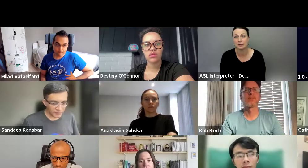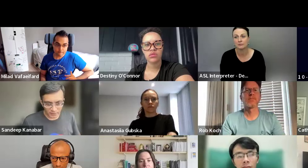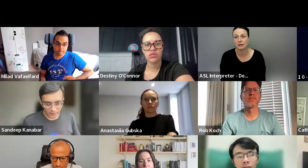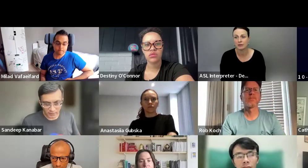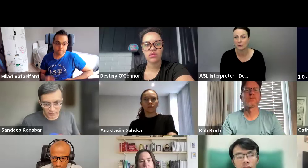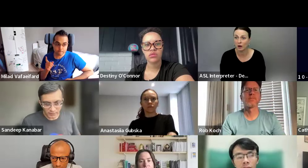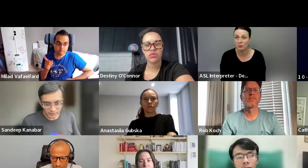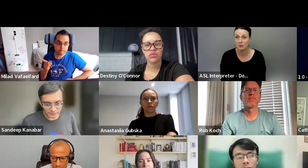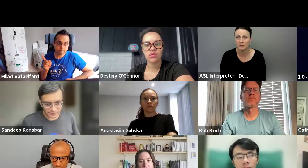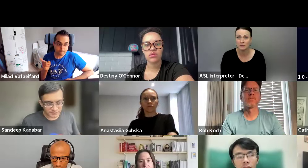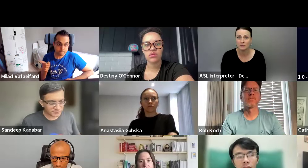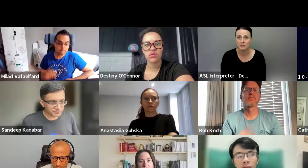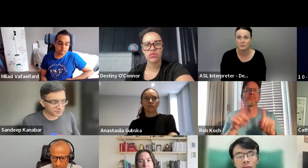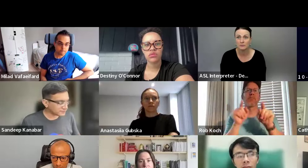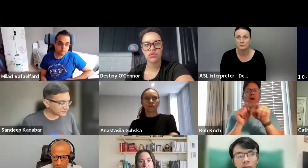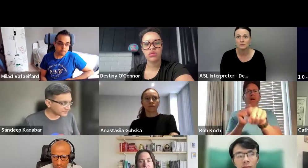this and maybe that will help.